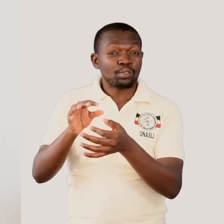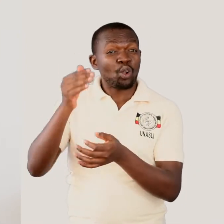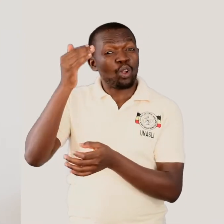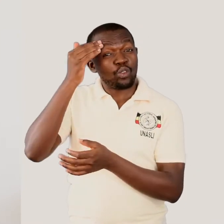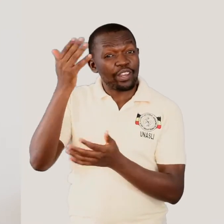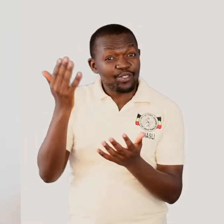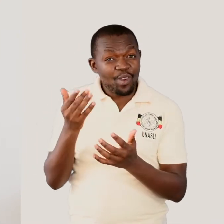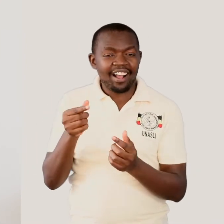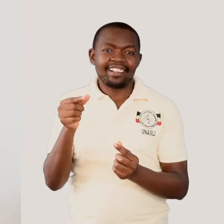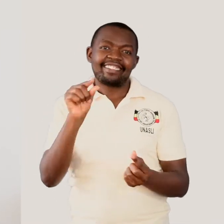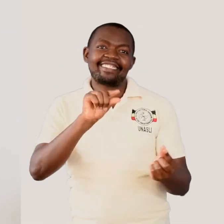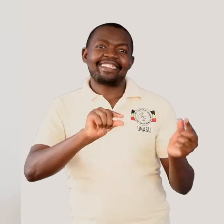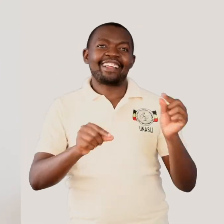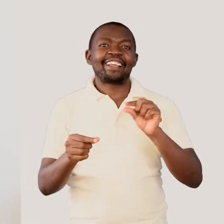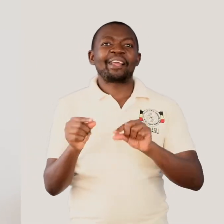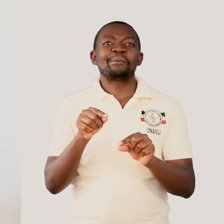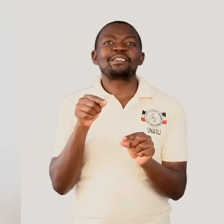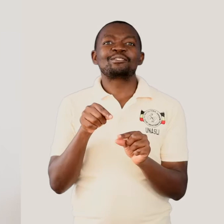chemistry.